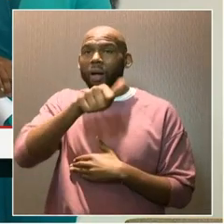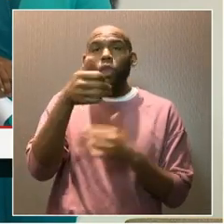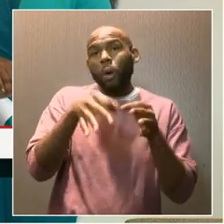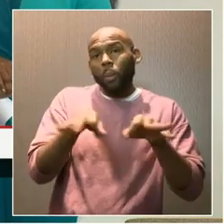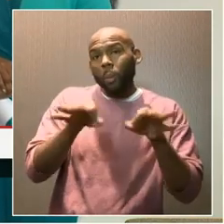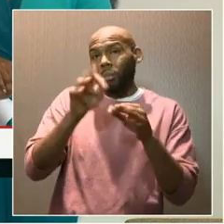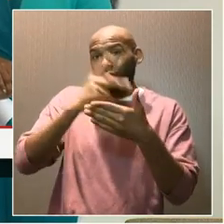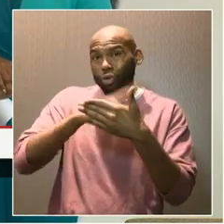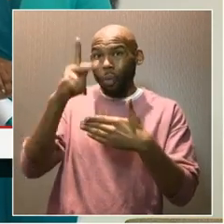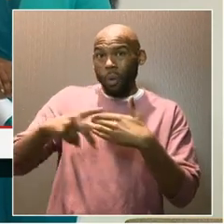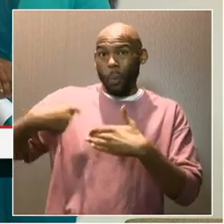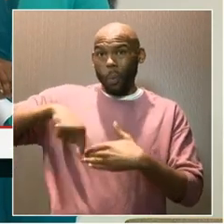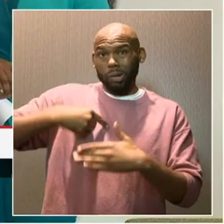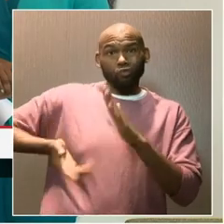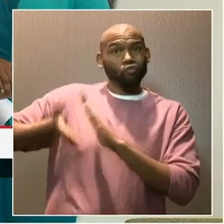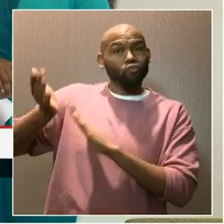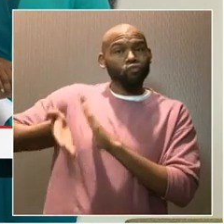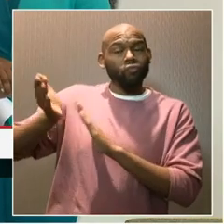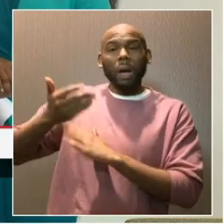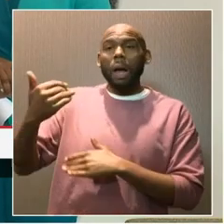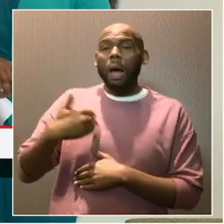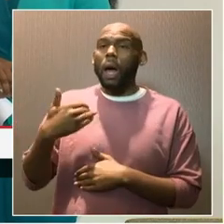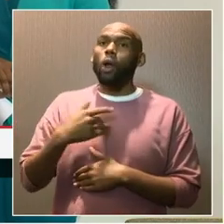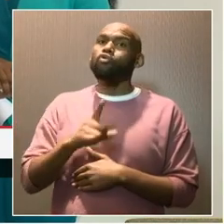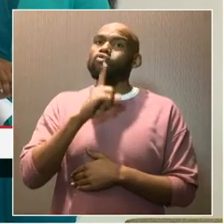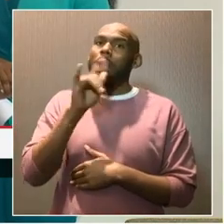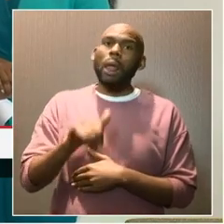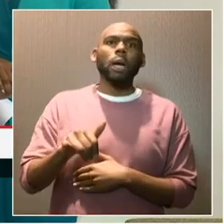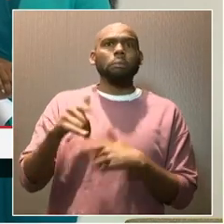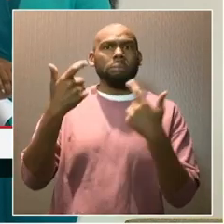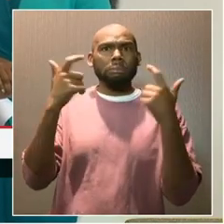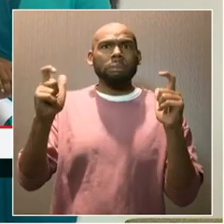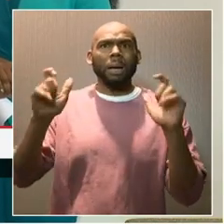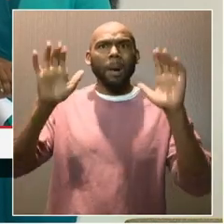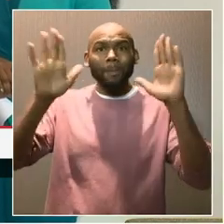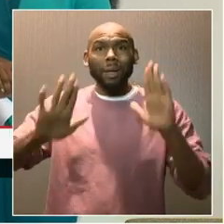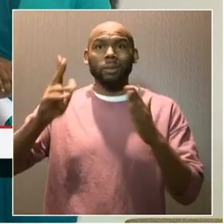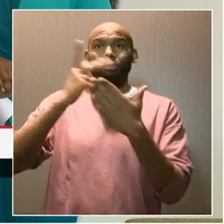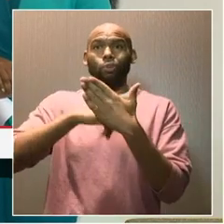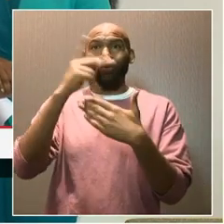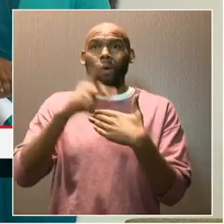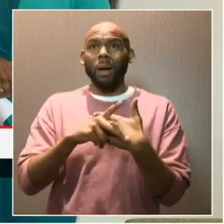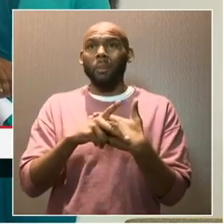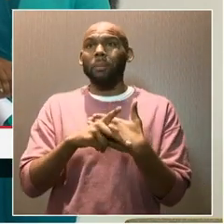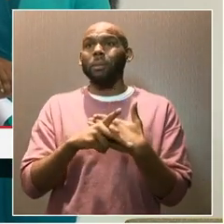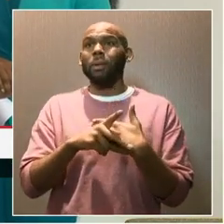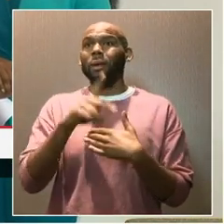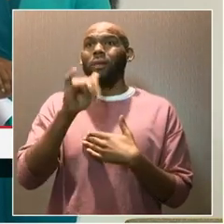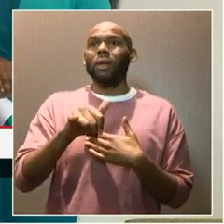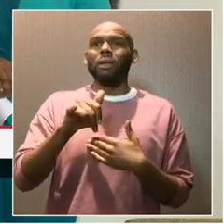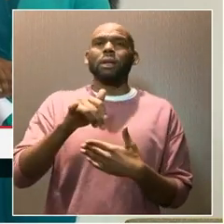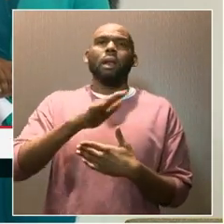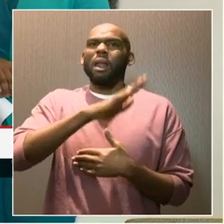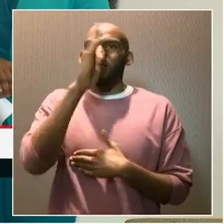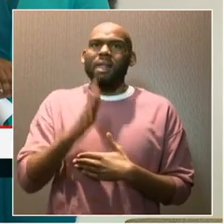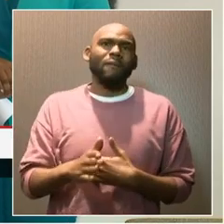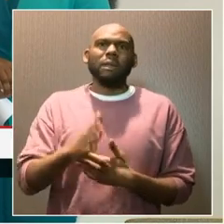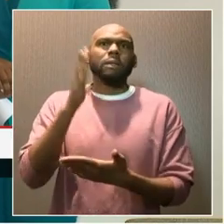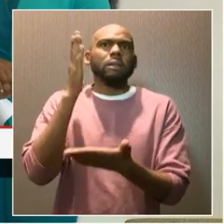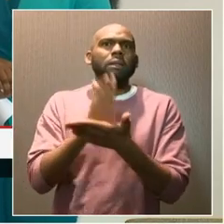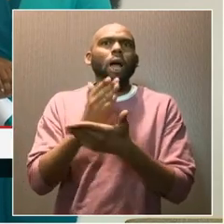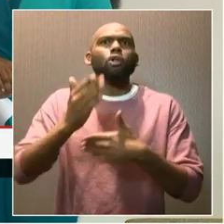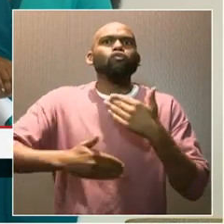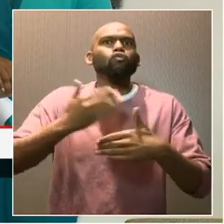that we have been running, we had a super amazing and important program that never skipped a beat